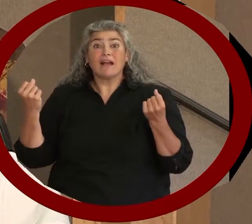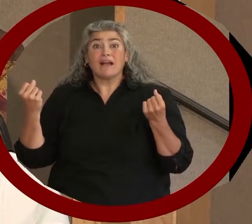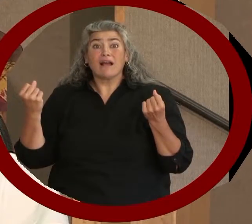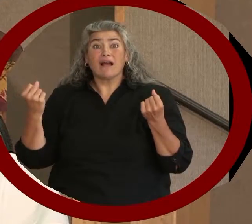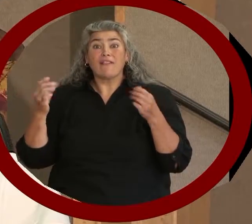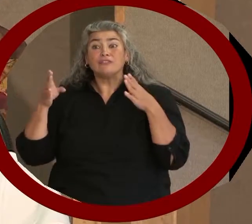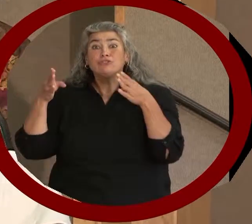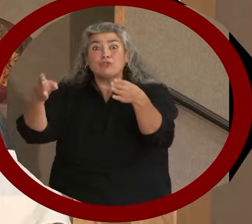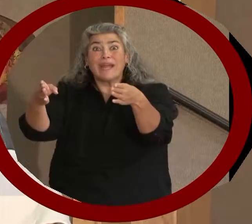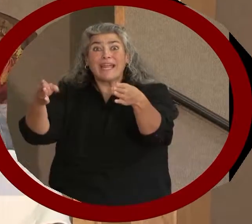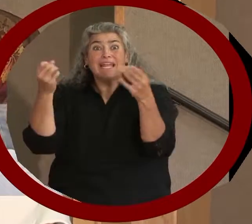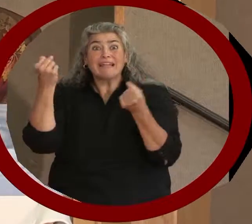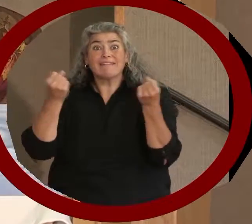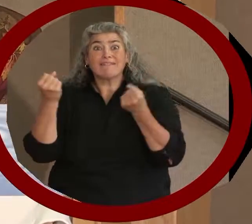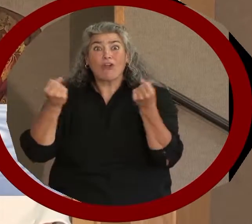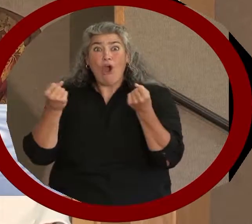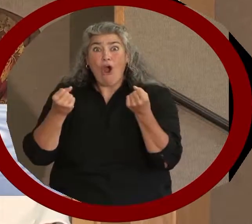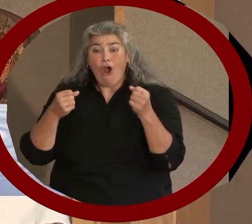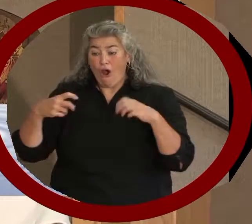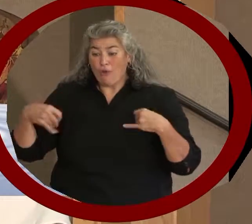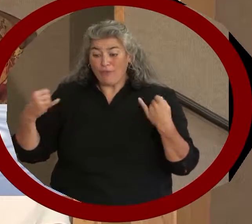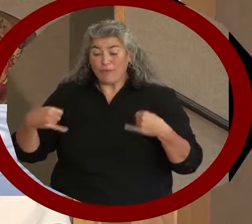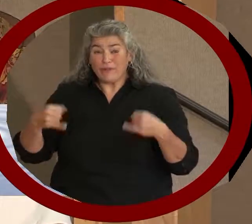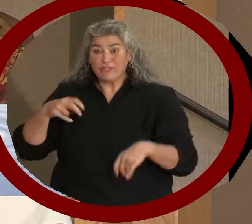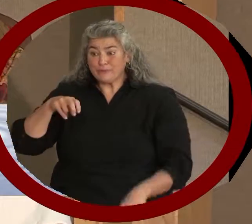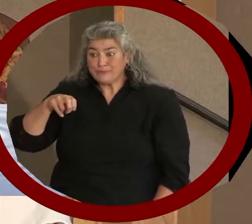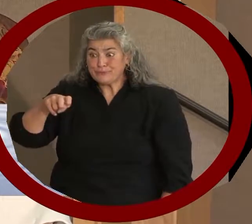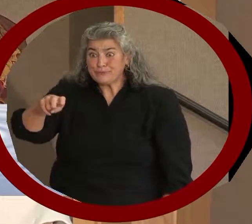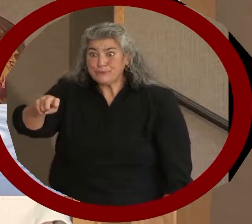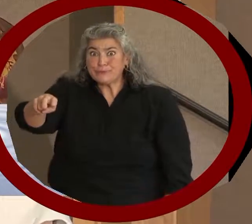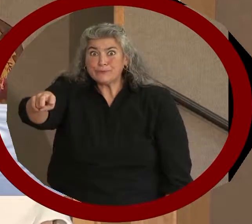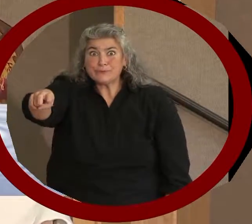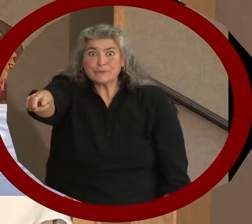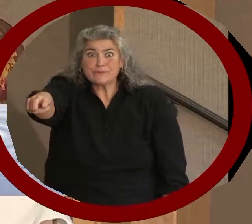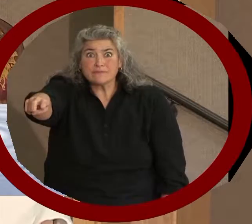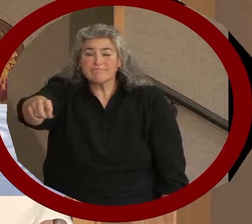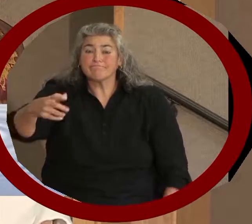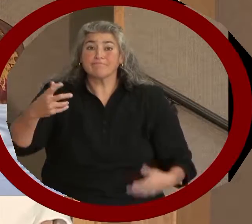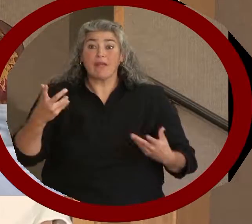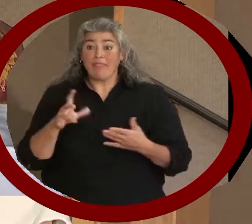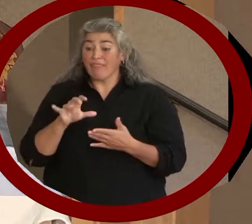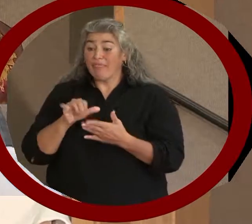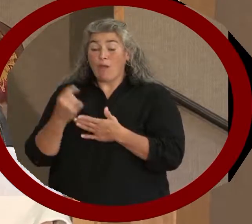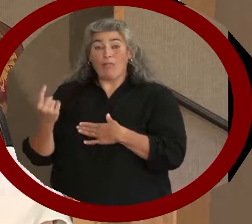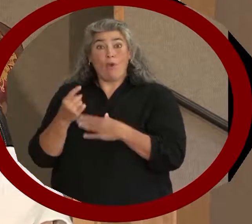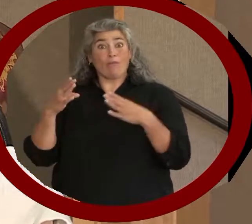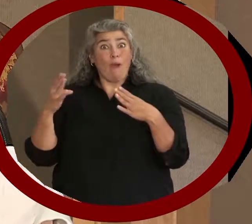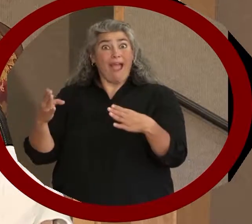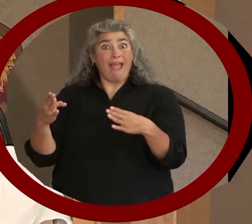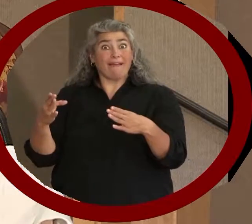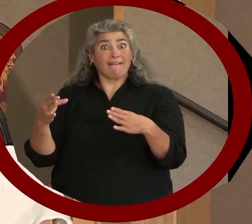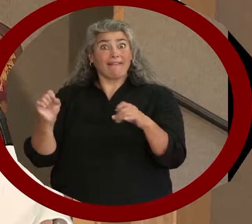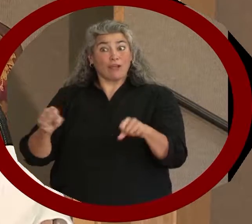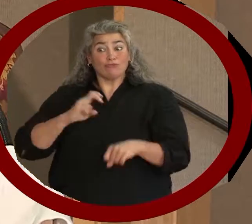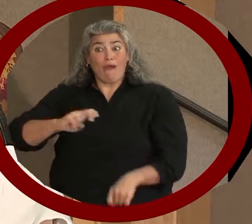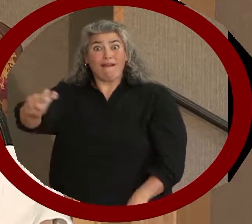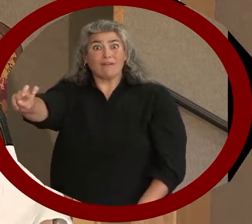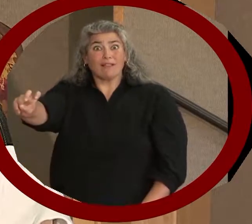vehicles and putting themselves in danger. But it was the only accessible path of travel.